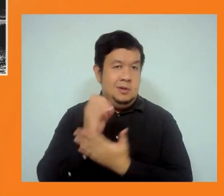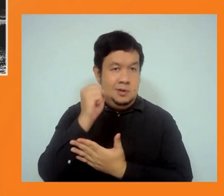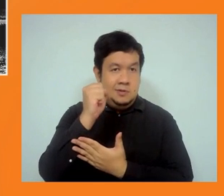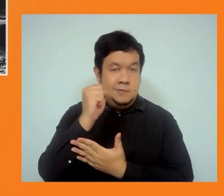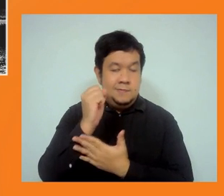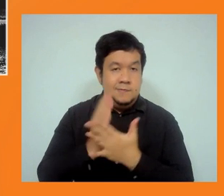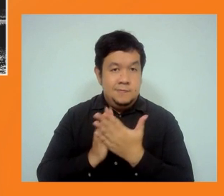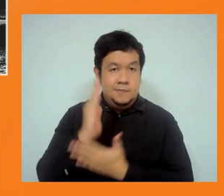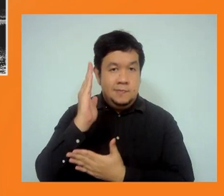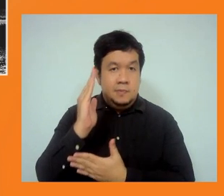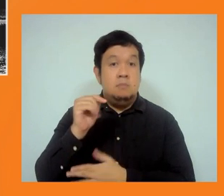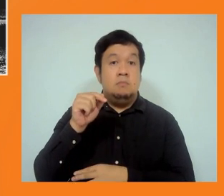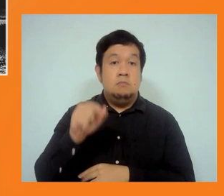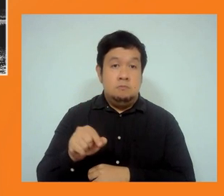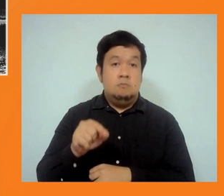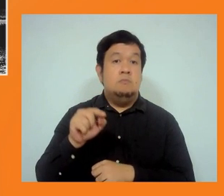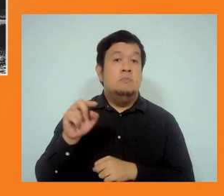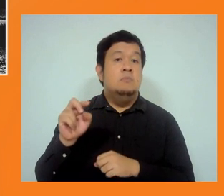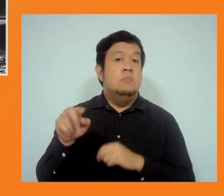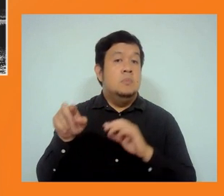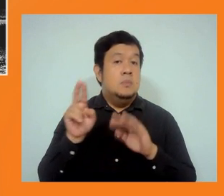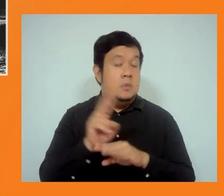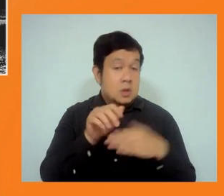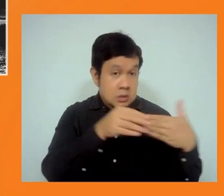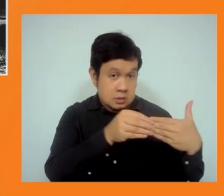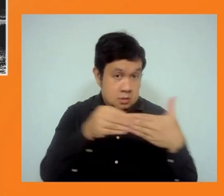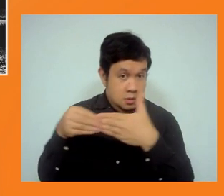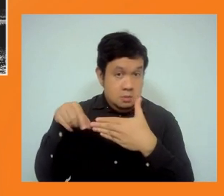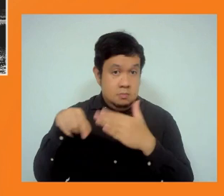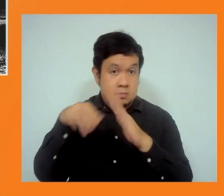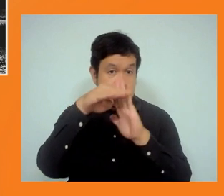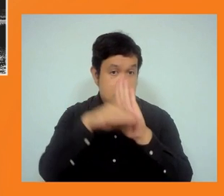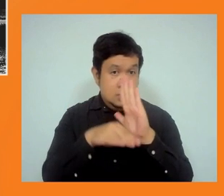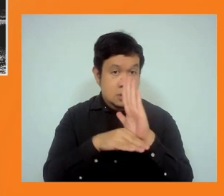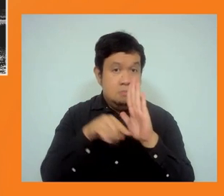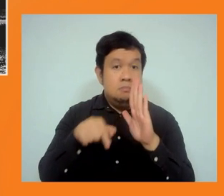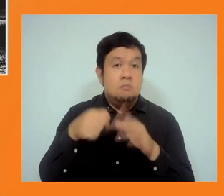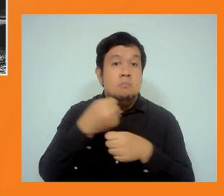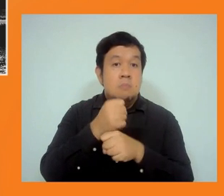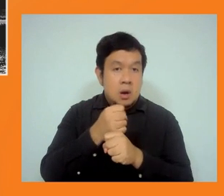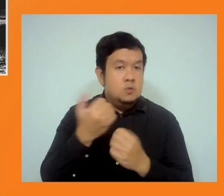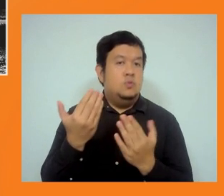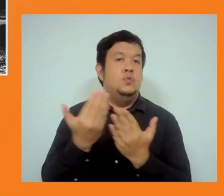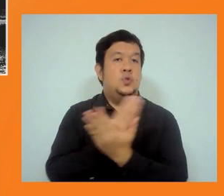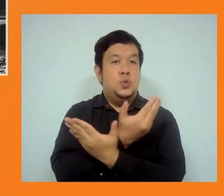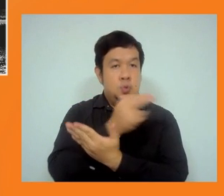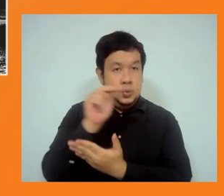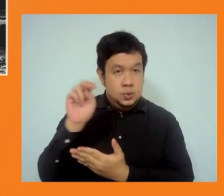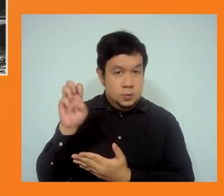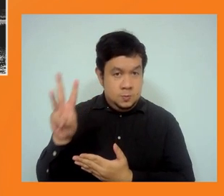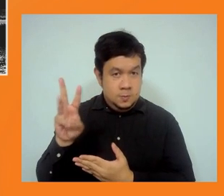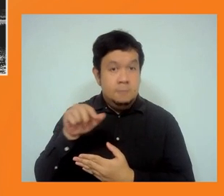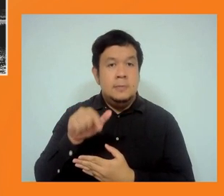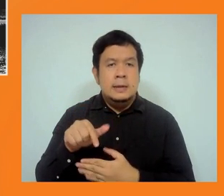guidelines that can be useful in crafting the new guidelines. And also in 2015,